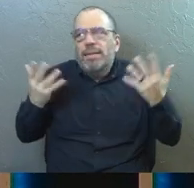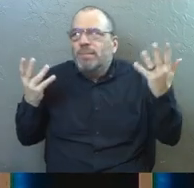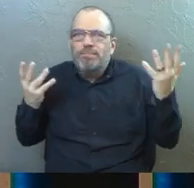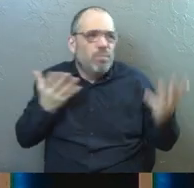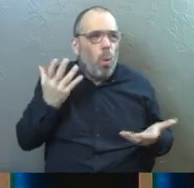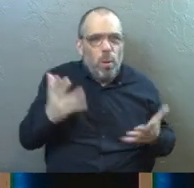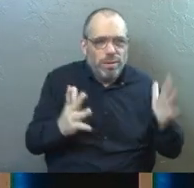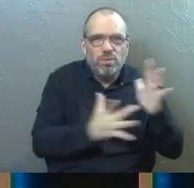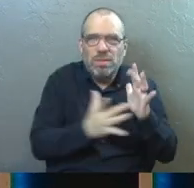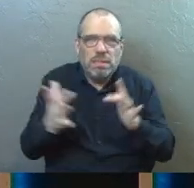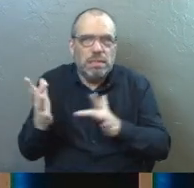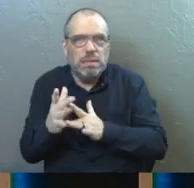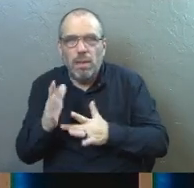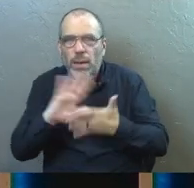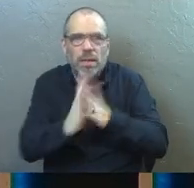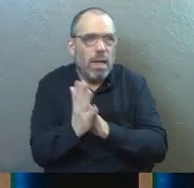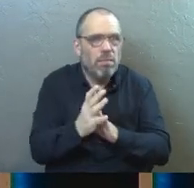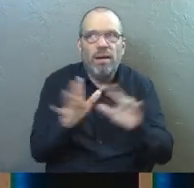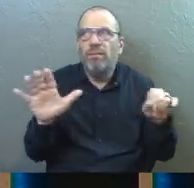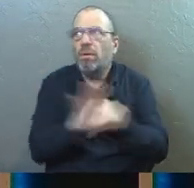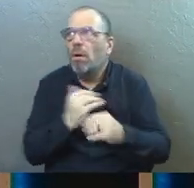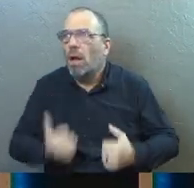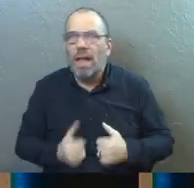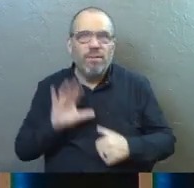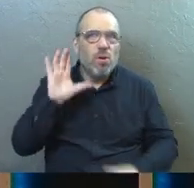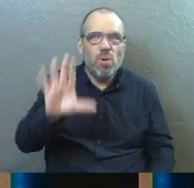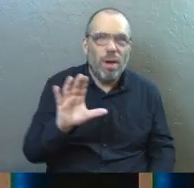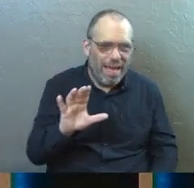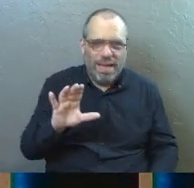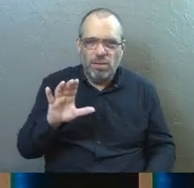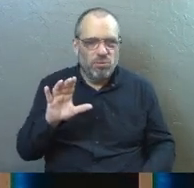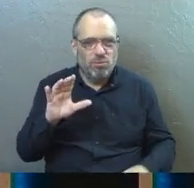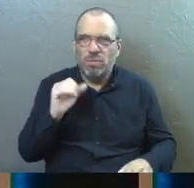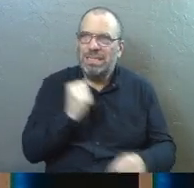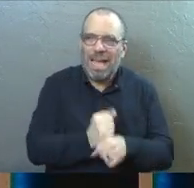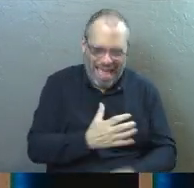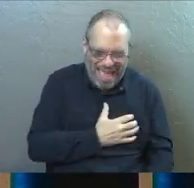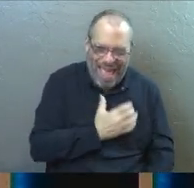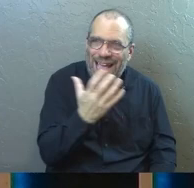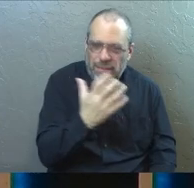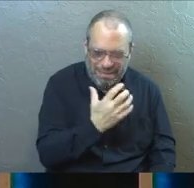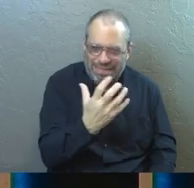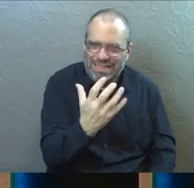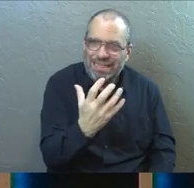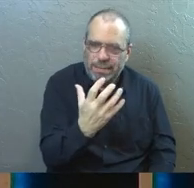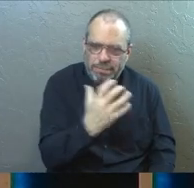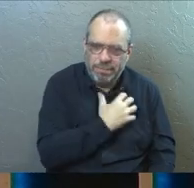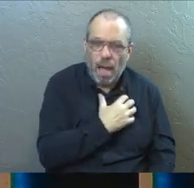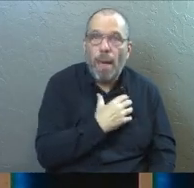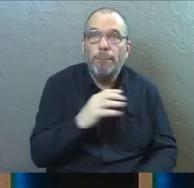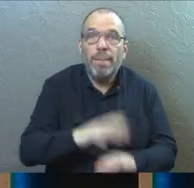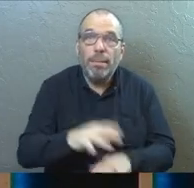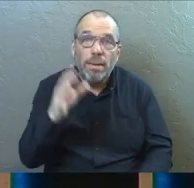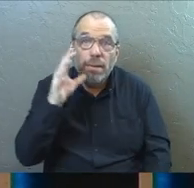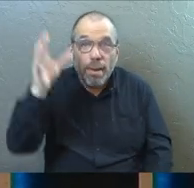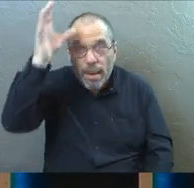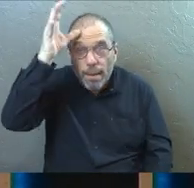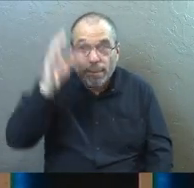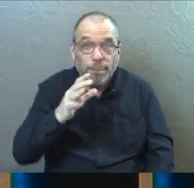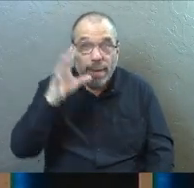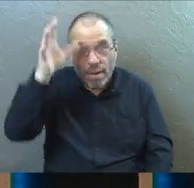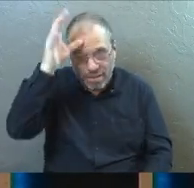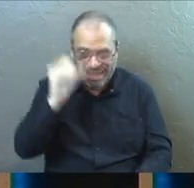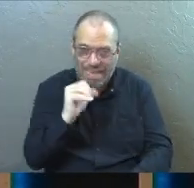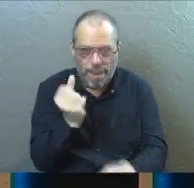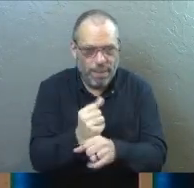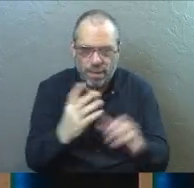Or Jesus is supposed to be your whole life and you couldn't make him your whole life. And maybe you grew up with parents that didn't make Jesus their